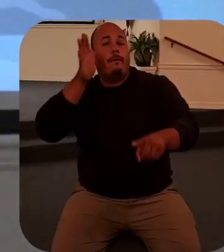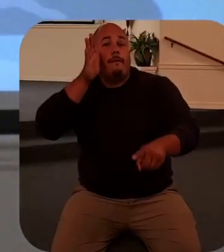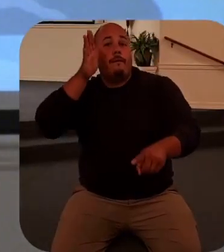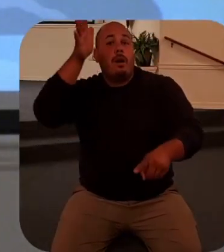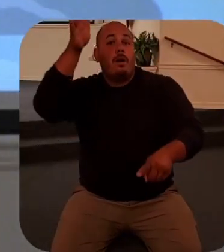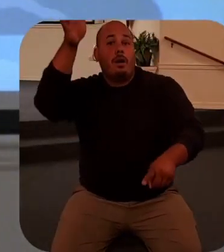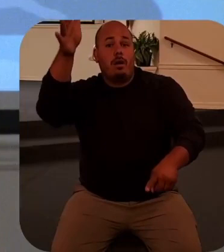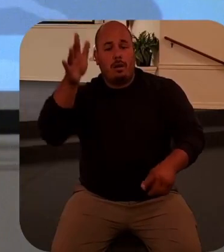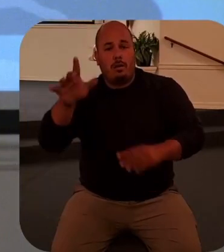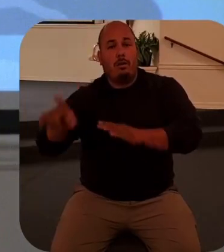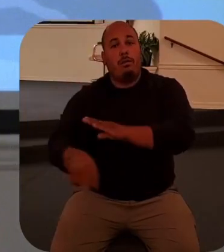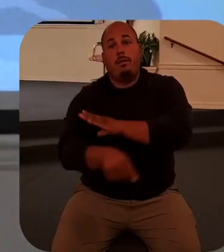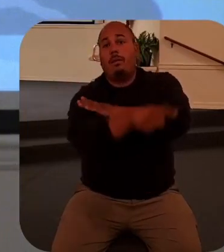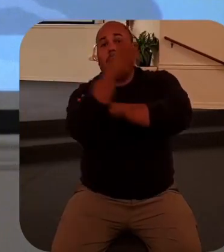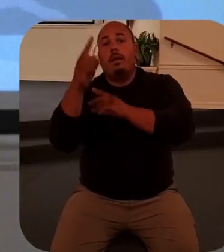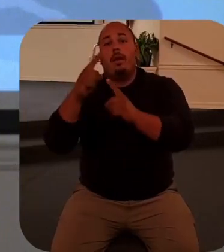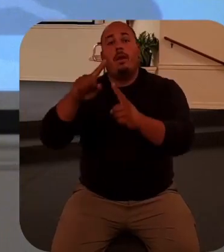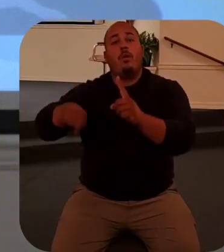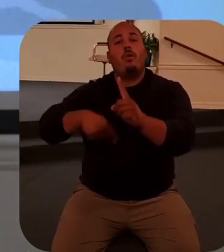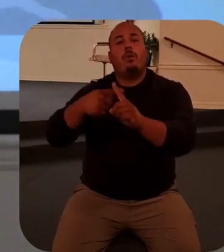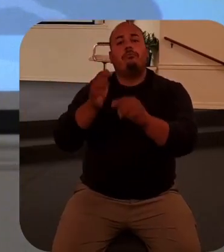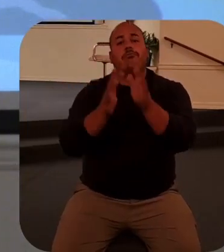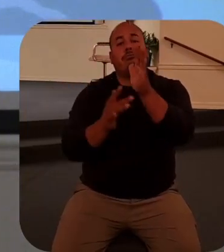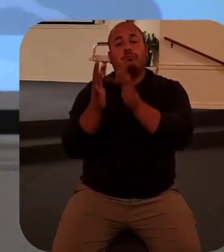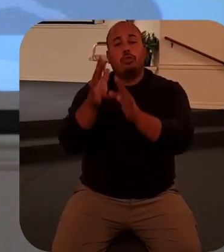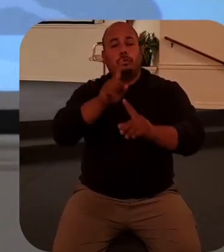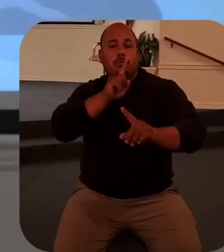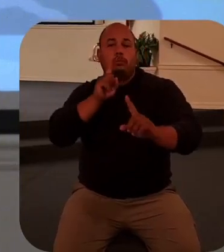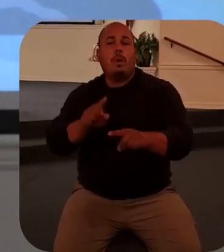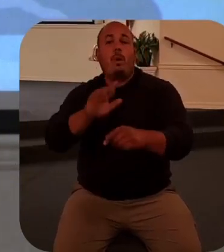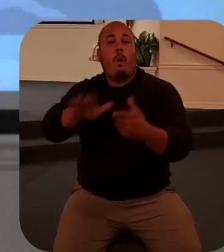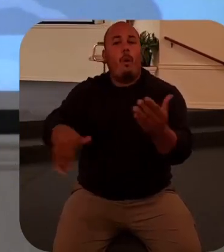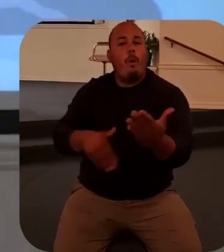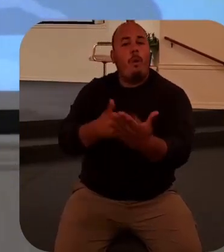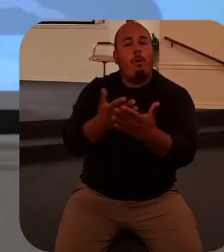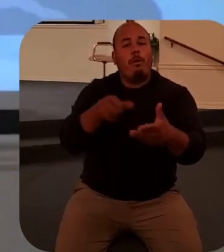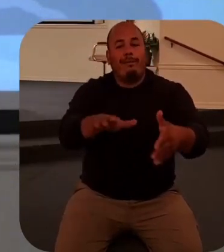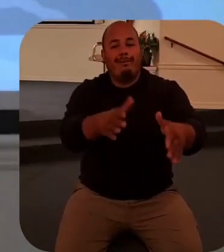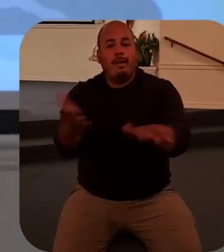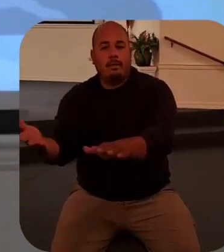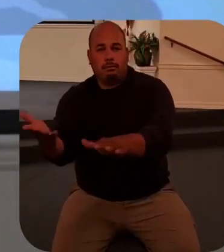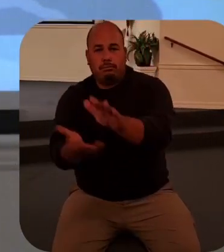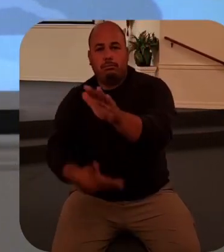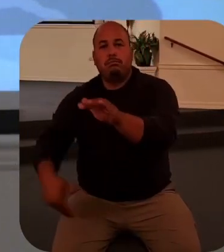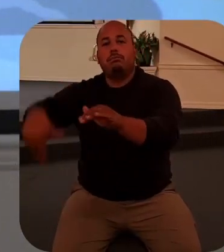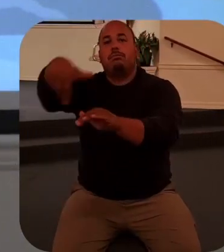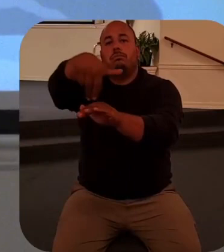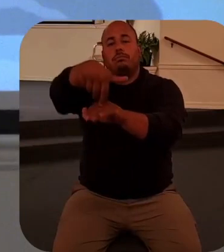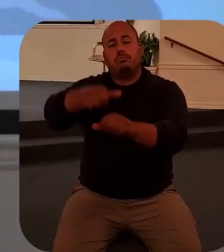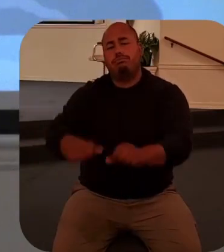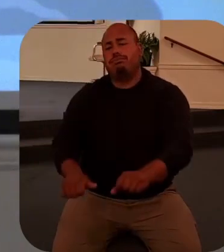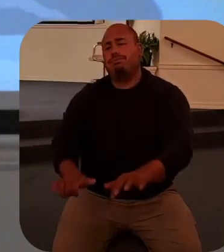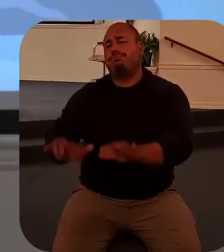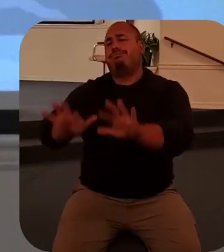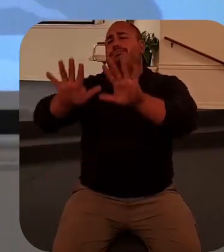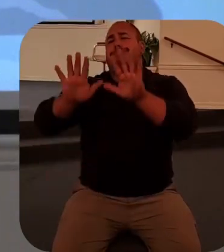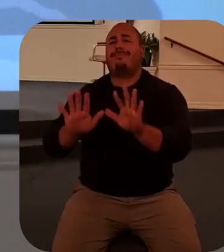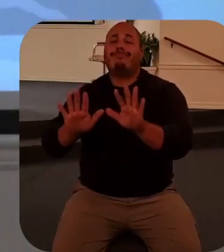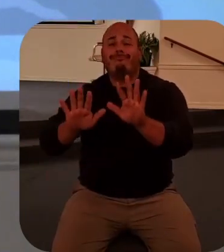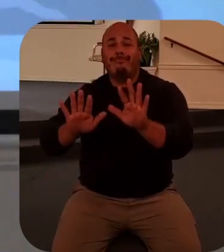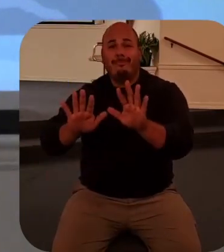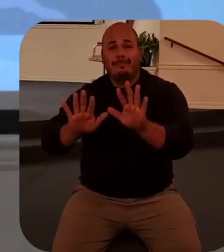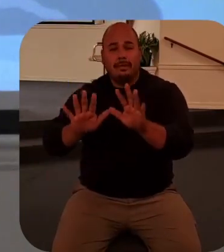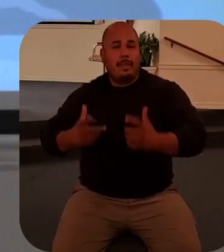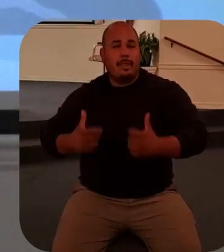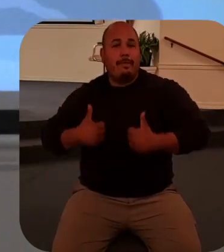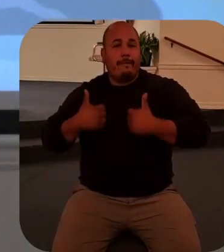rise to life. Both the wicked and the righteous and all will stand before him for judgment and his faithful people